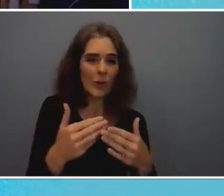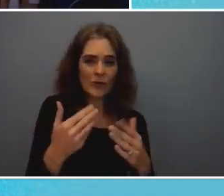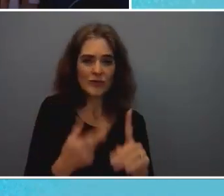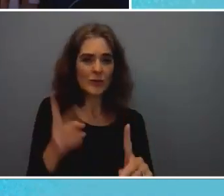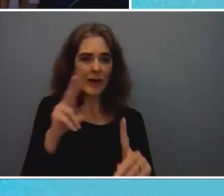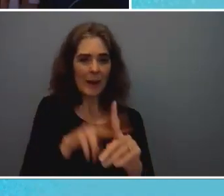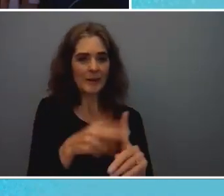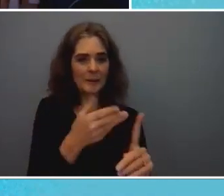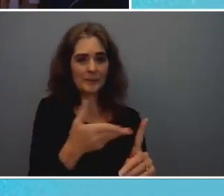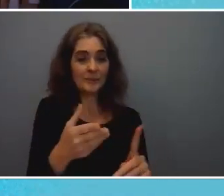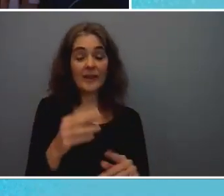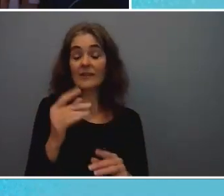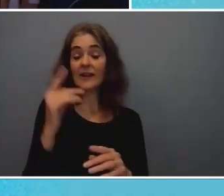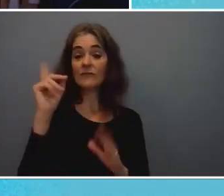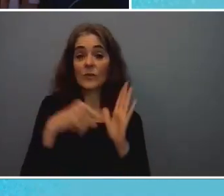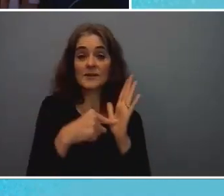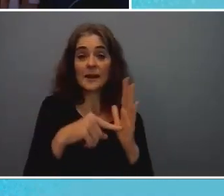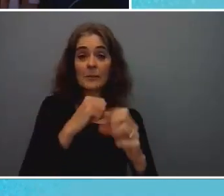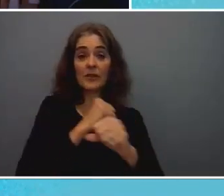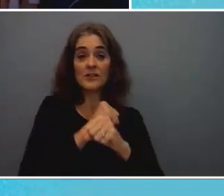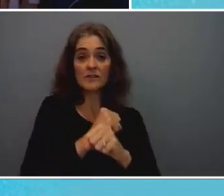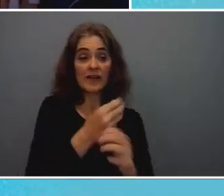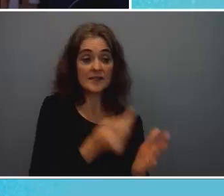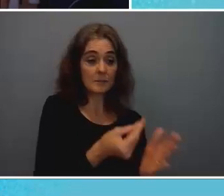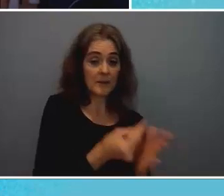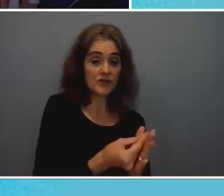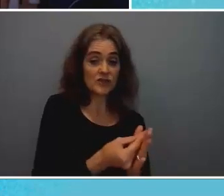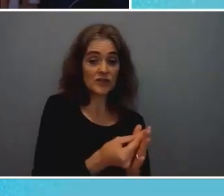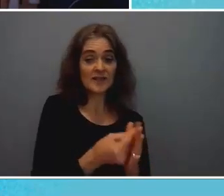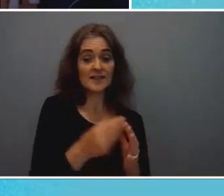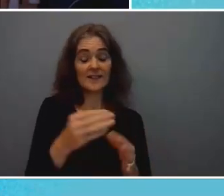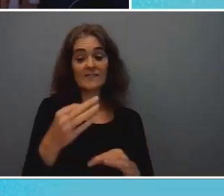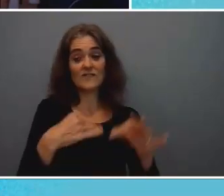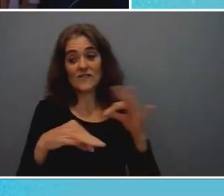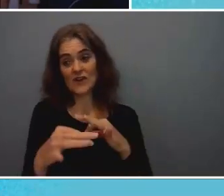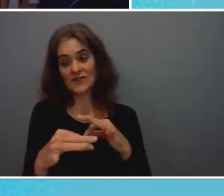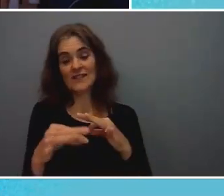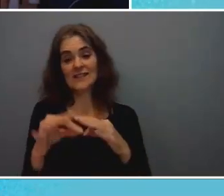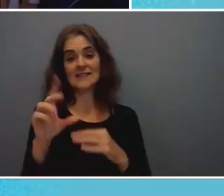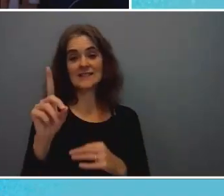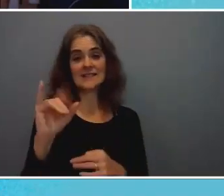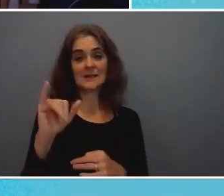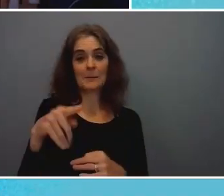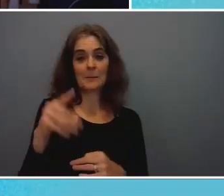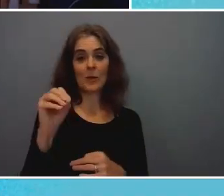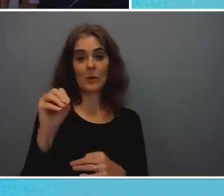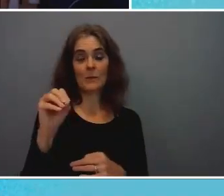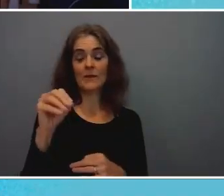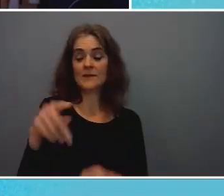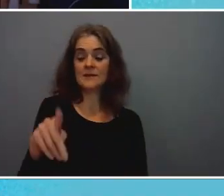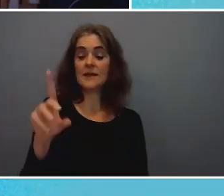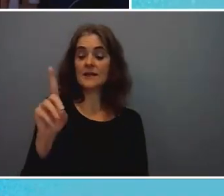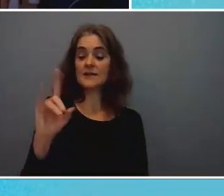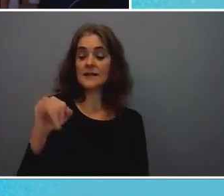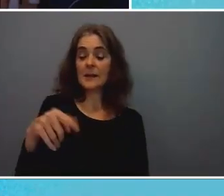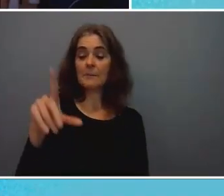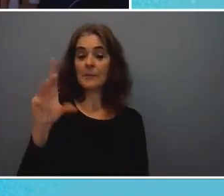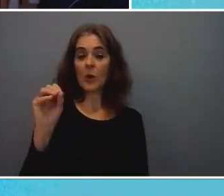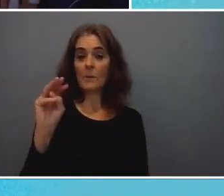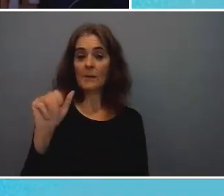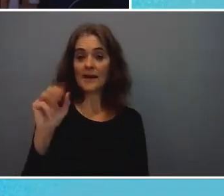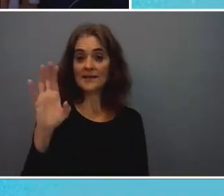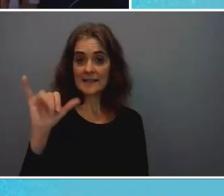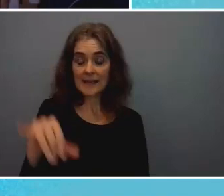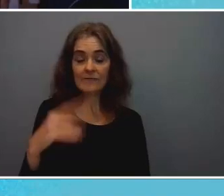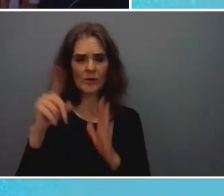at the size of the defense budget versus diplomacy and certainly development you can take as you should take if you're thinking